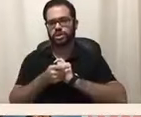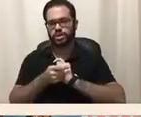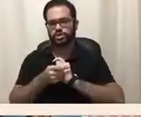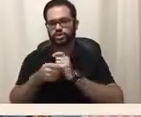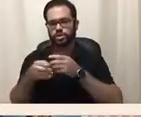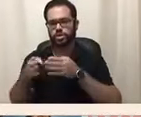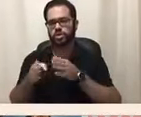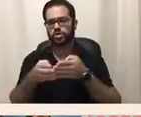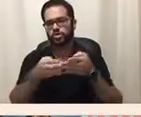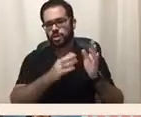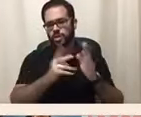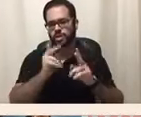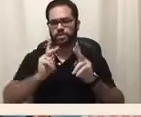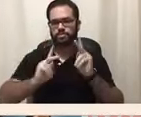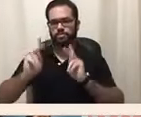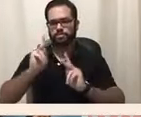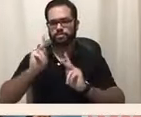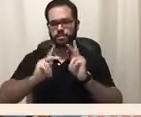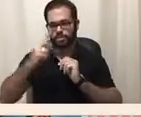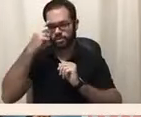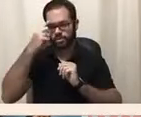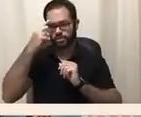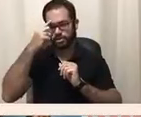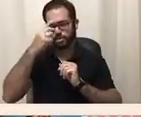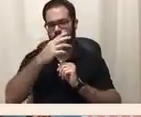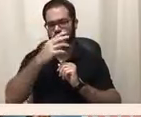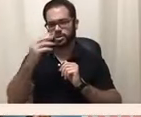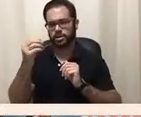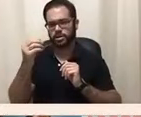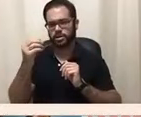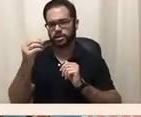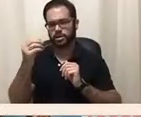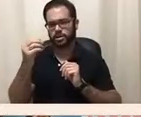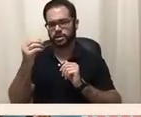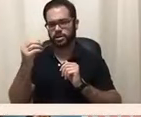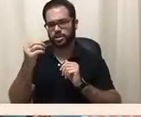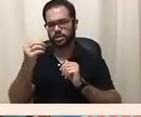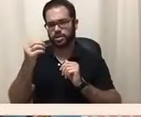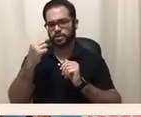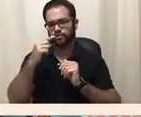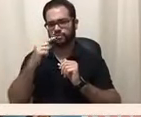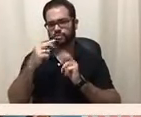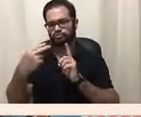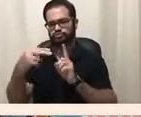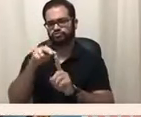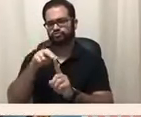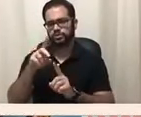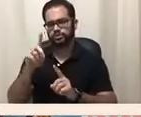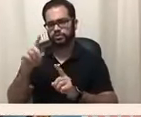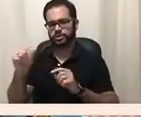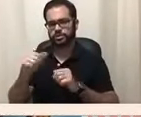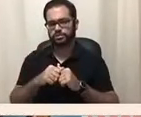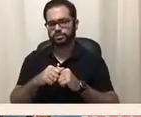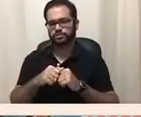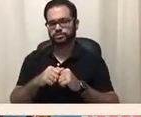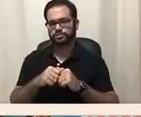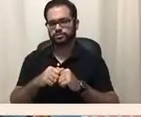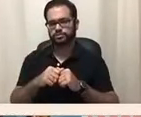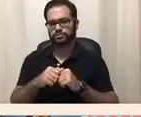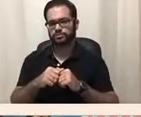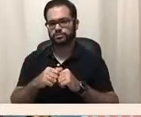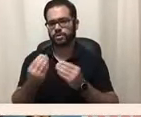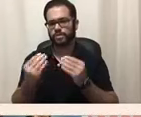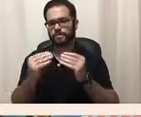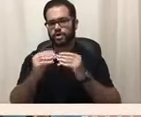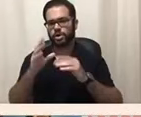disability. Over 2,000 people, do you believe